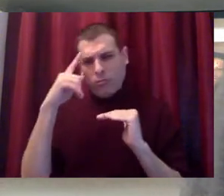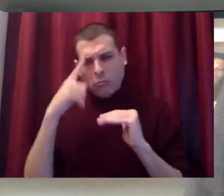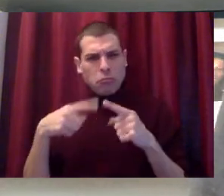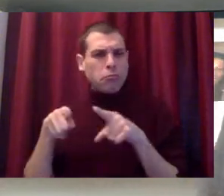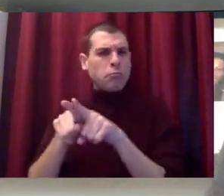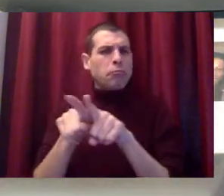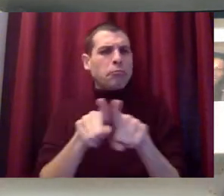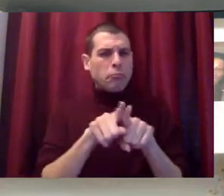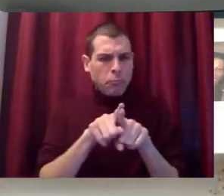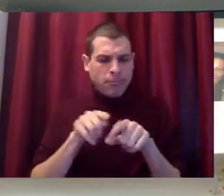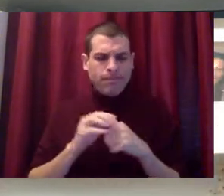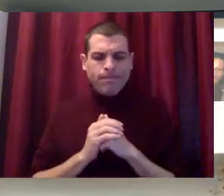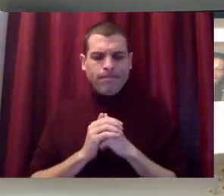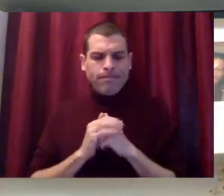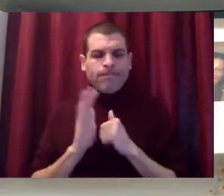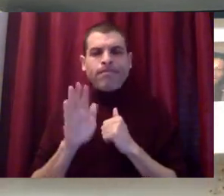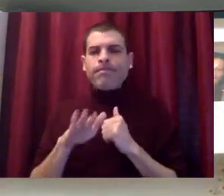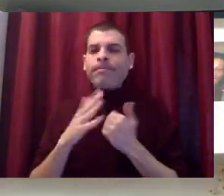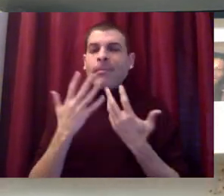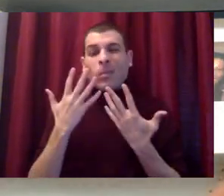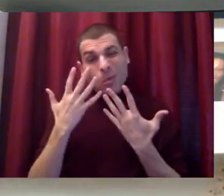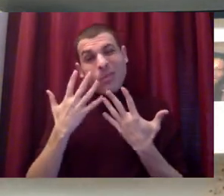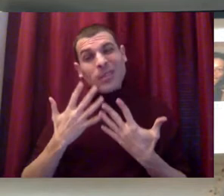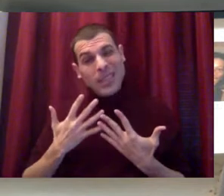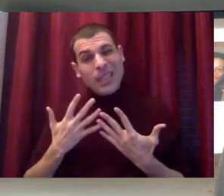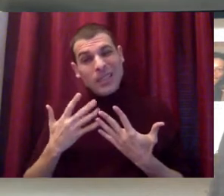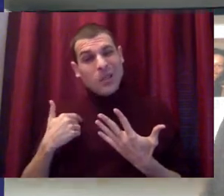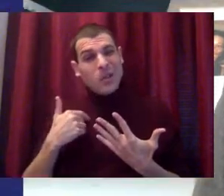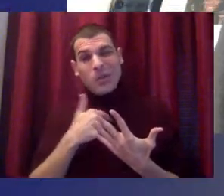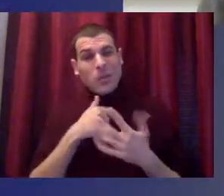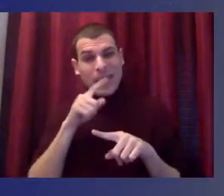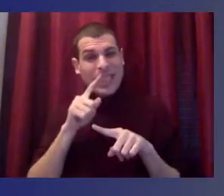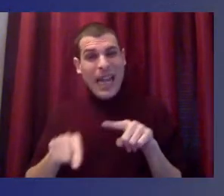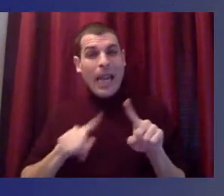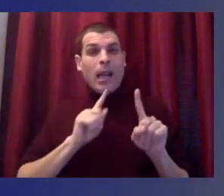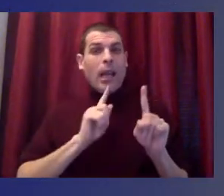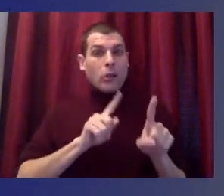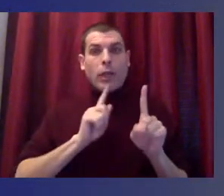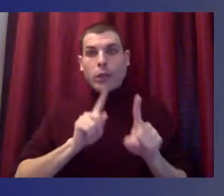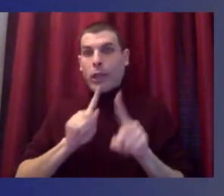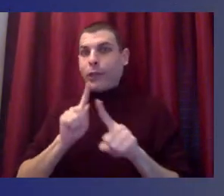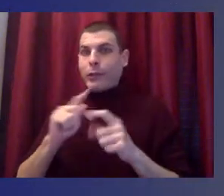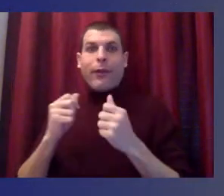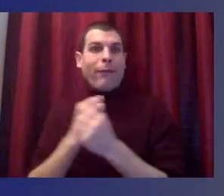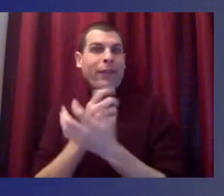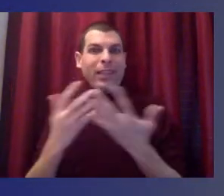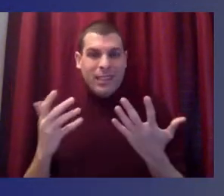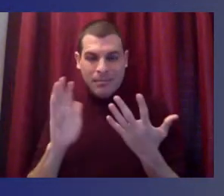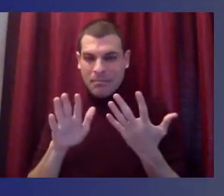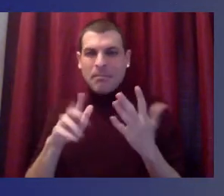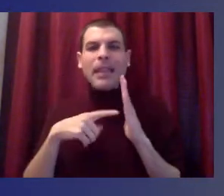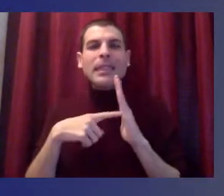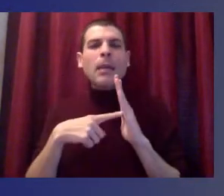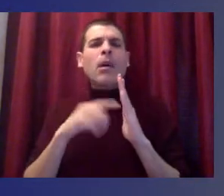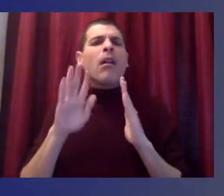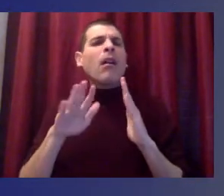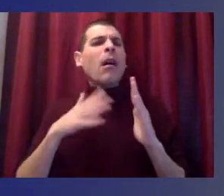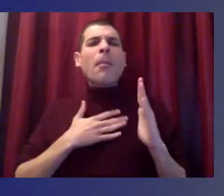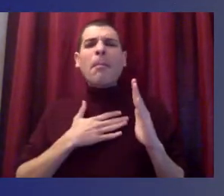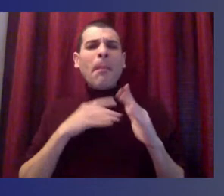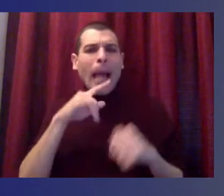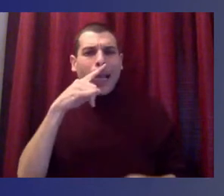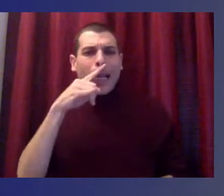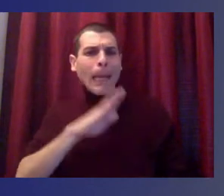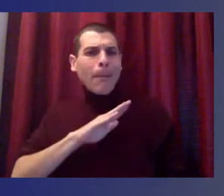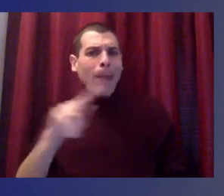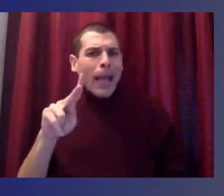Sadly, we will not be able to definitively answer questions like, when will my kids get back into the classroom?